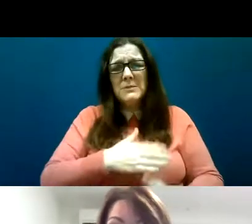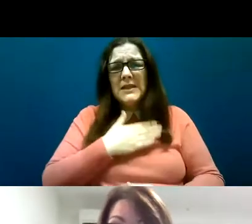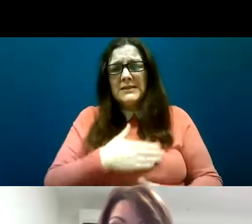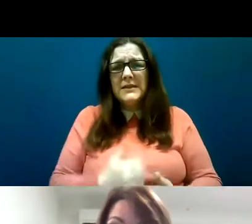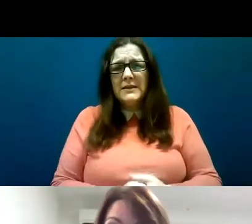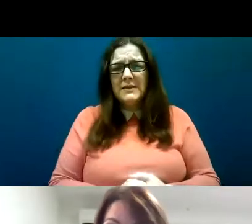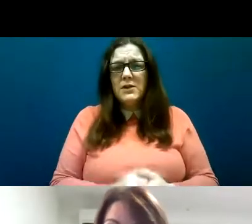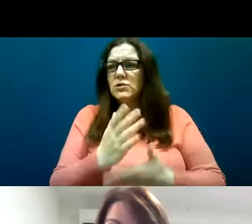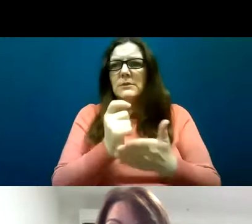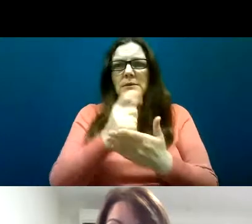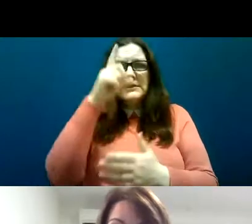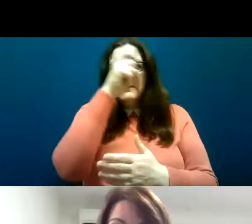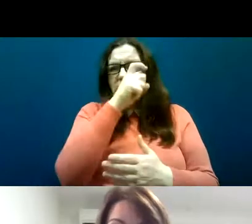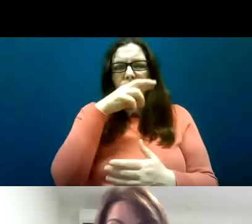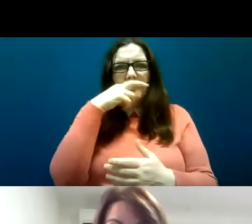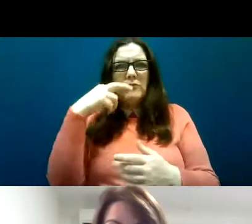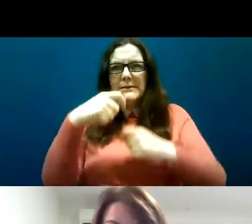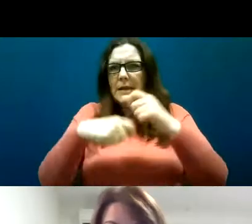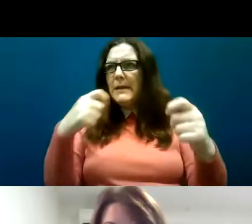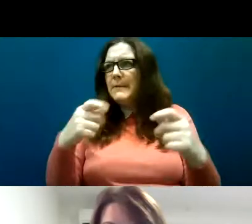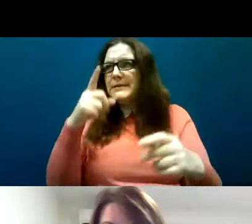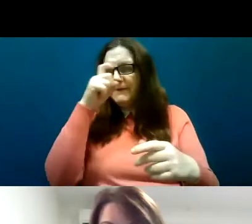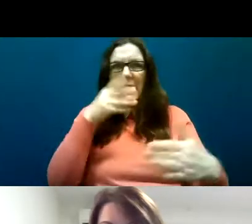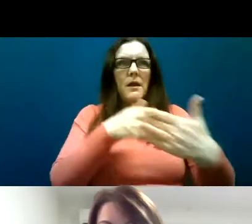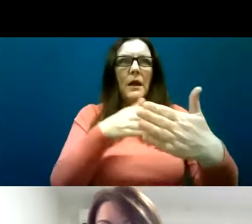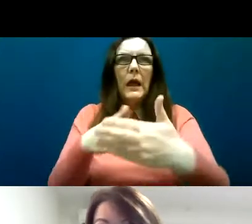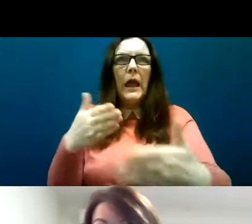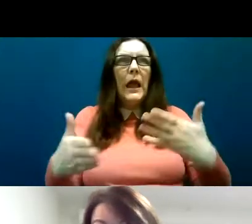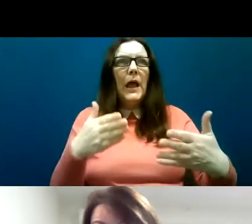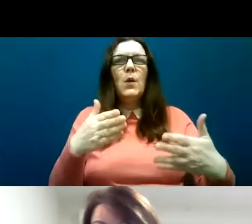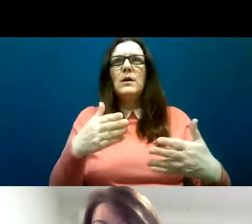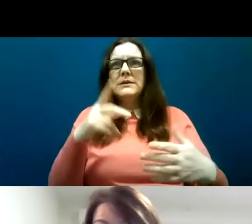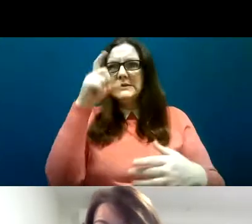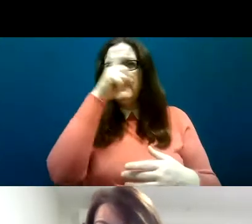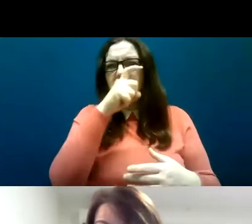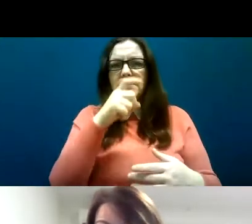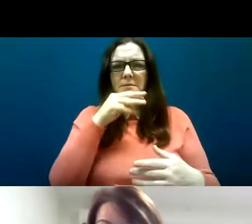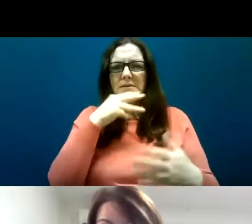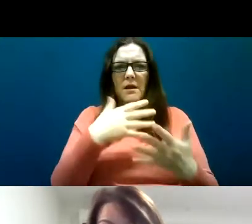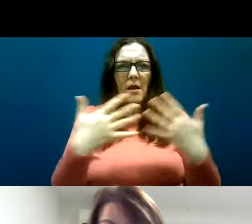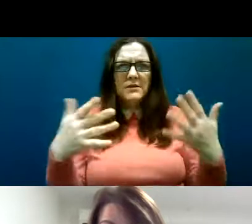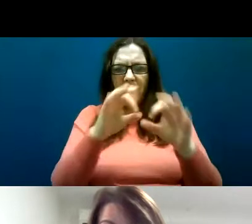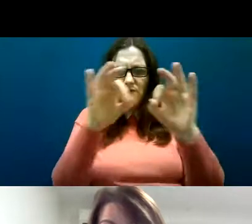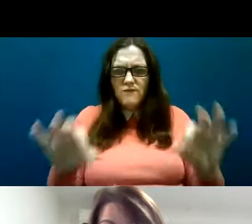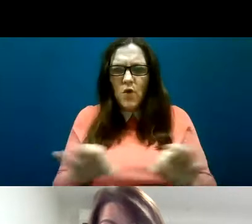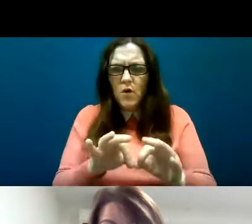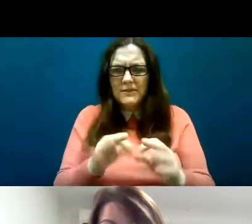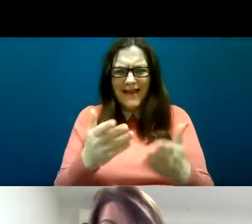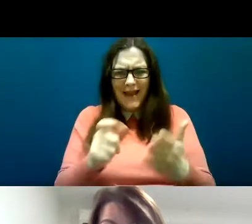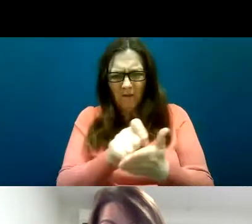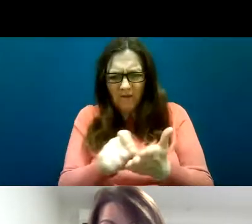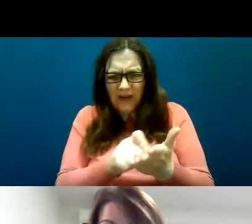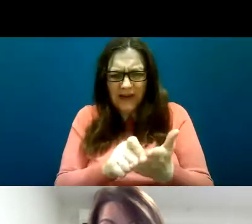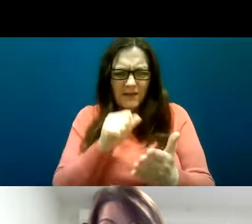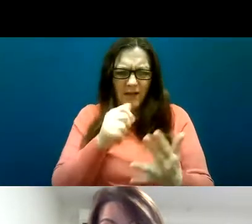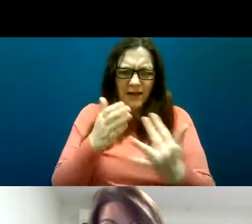difficulties in navigating the housing market. It's a quite complex market, complex forms, not accessible, difficult to understand.